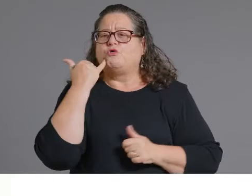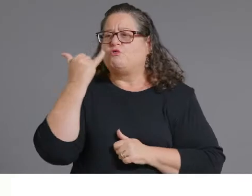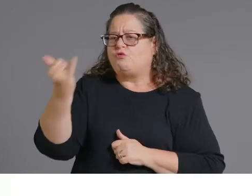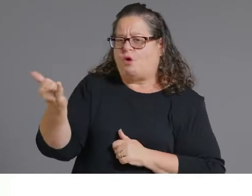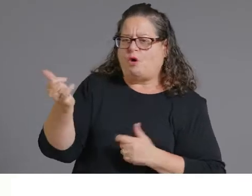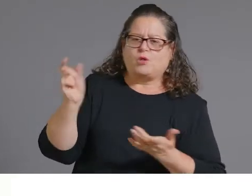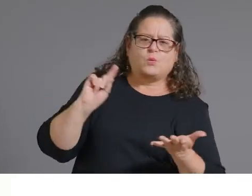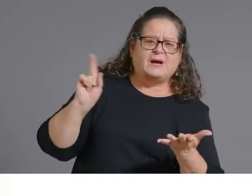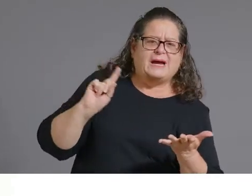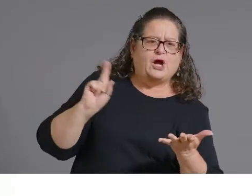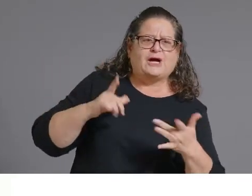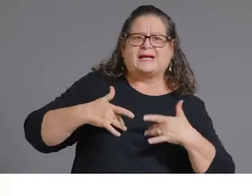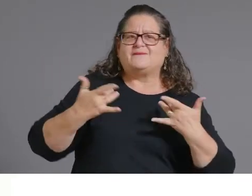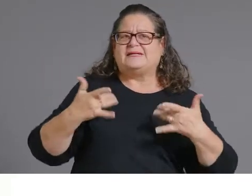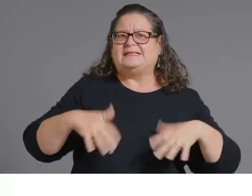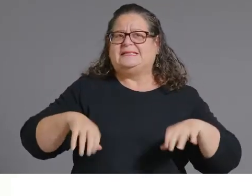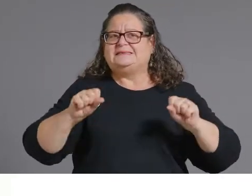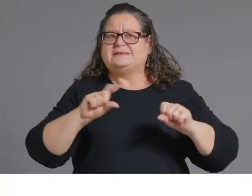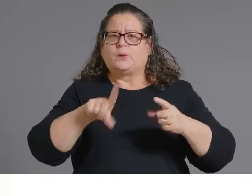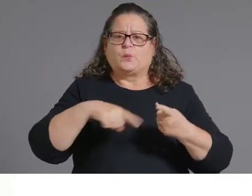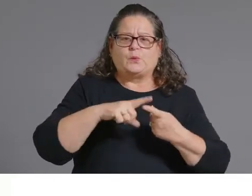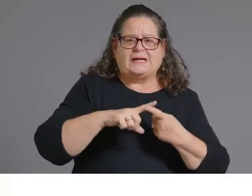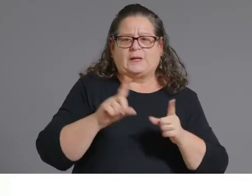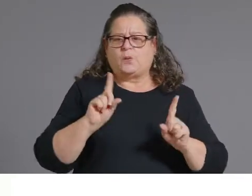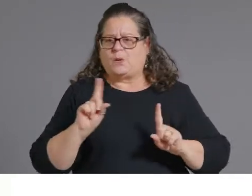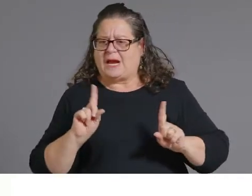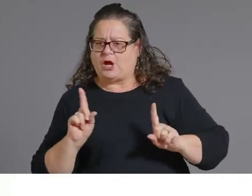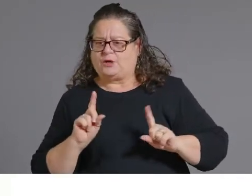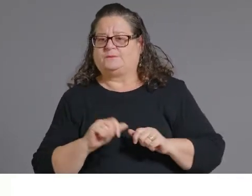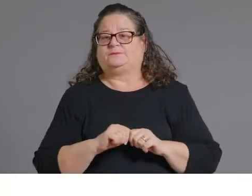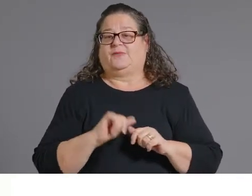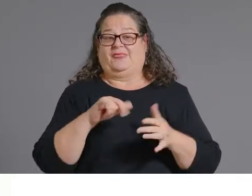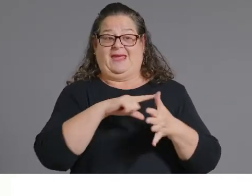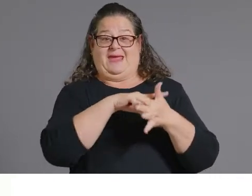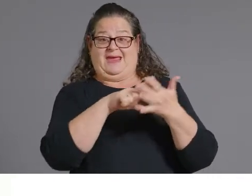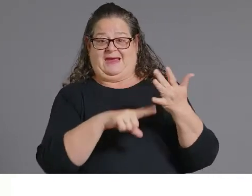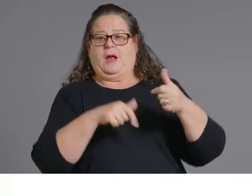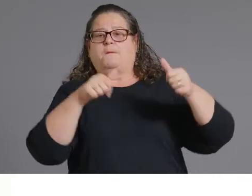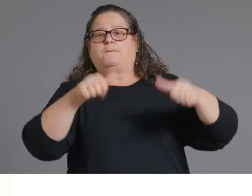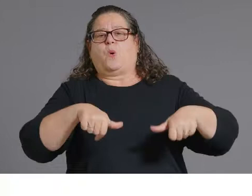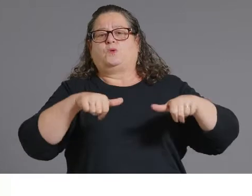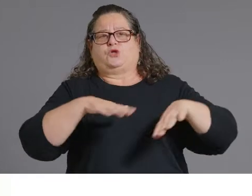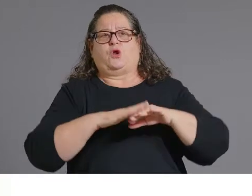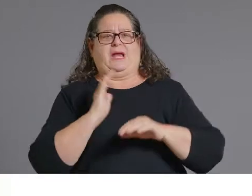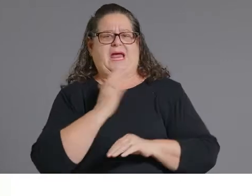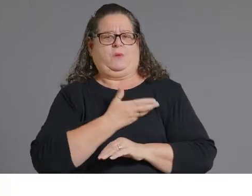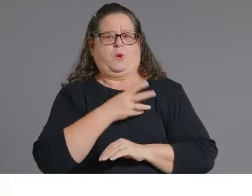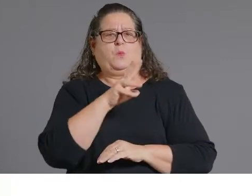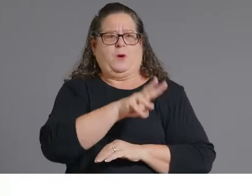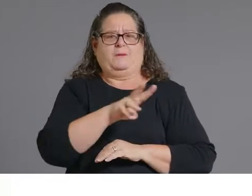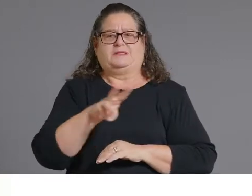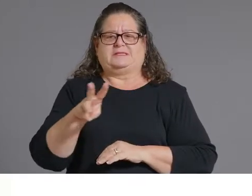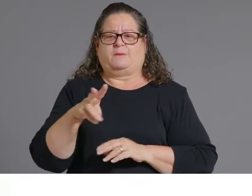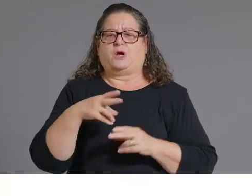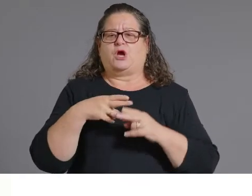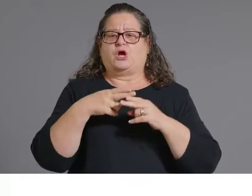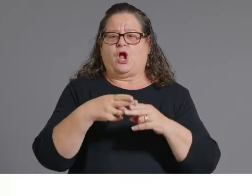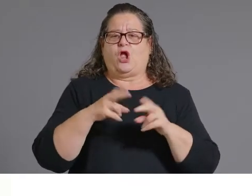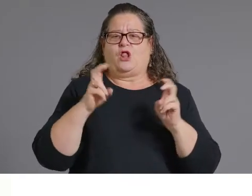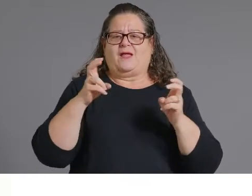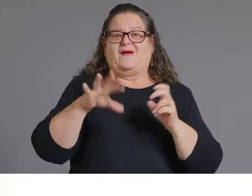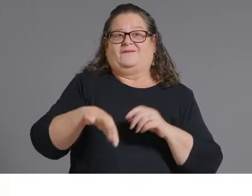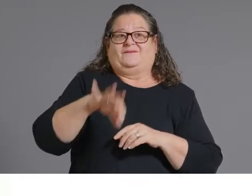are also posted on our find vaccine website. But we are looking to expand